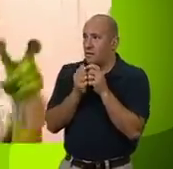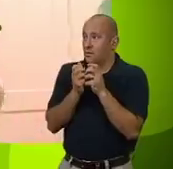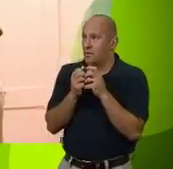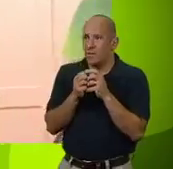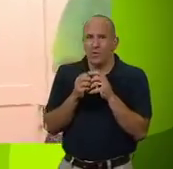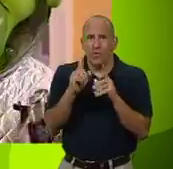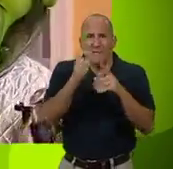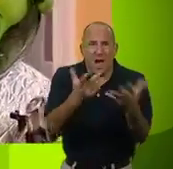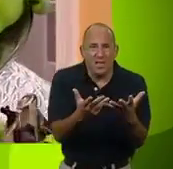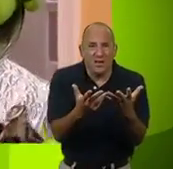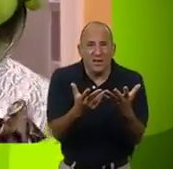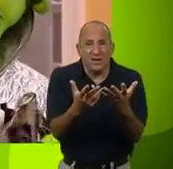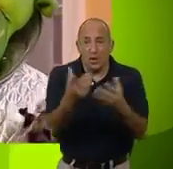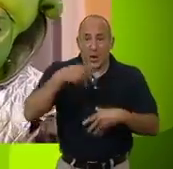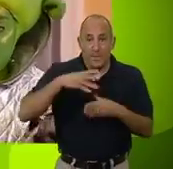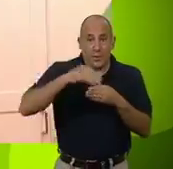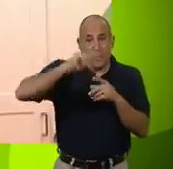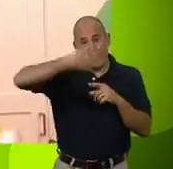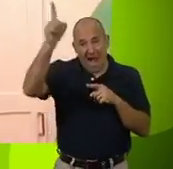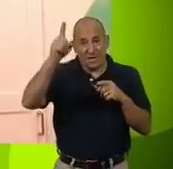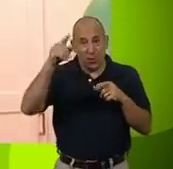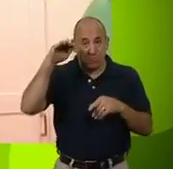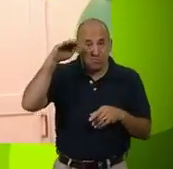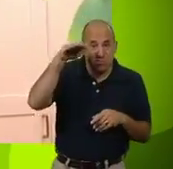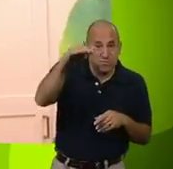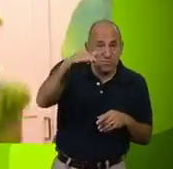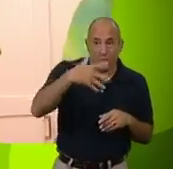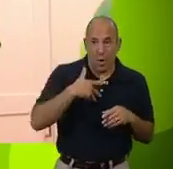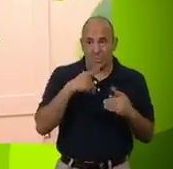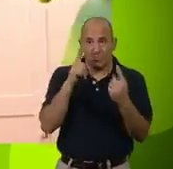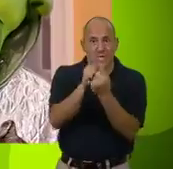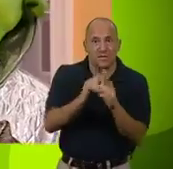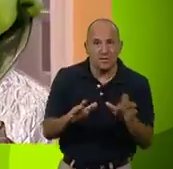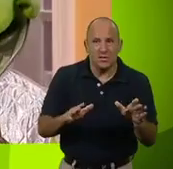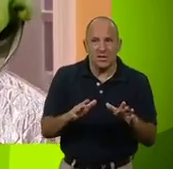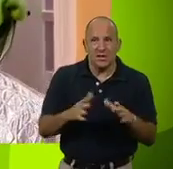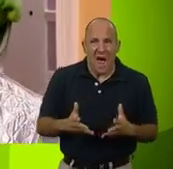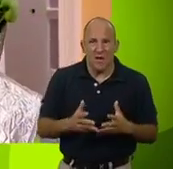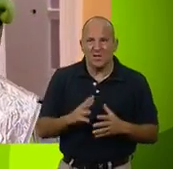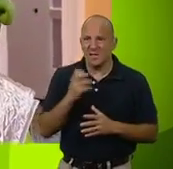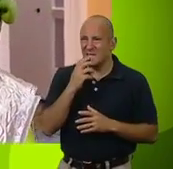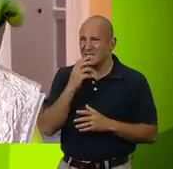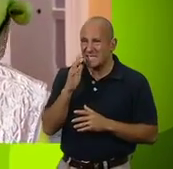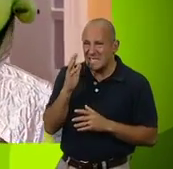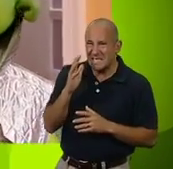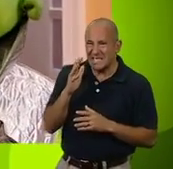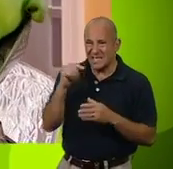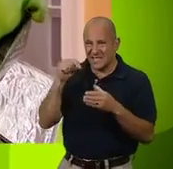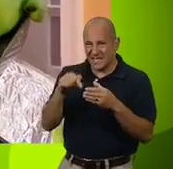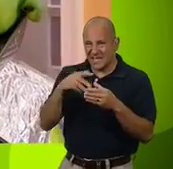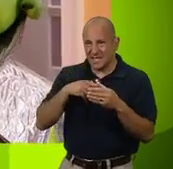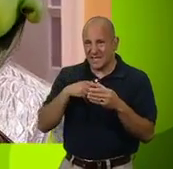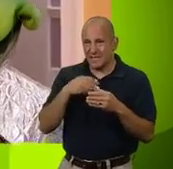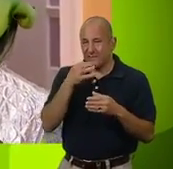What have you done? Teleport us back off to the ship before we have a close encounter immediately. Um, sorry, coordinator. The air